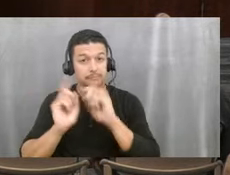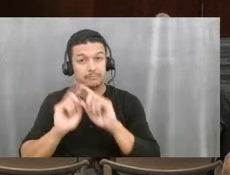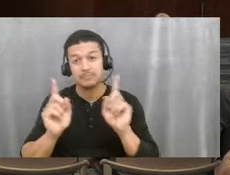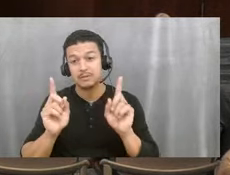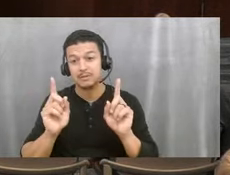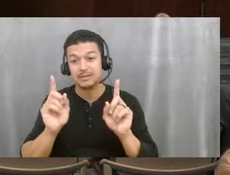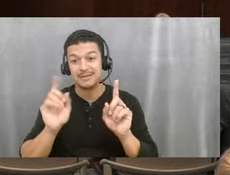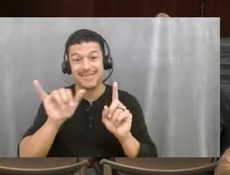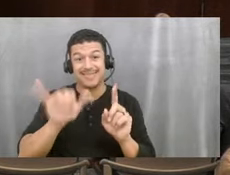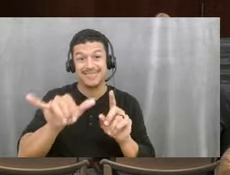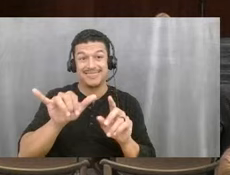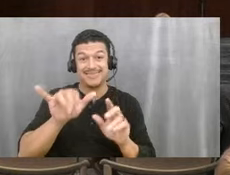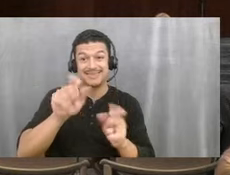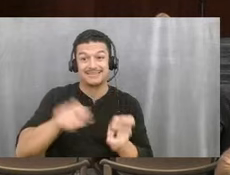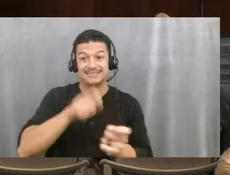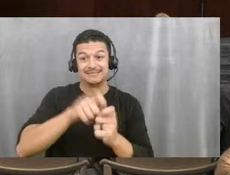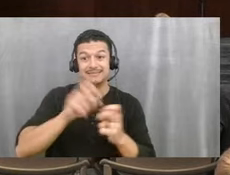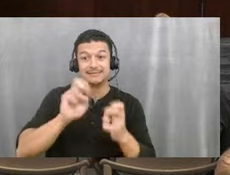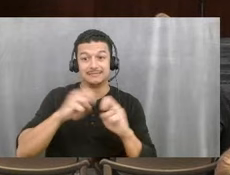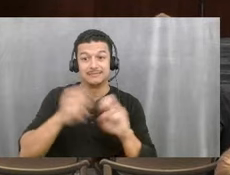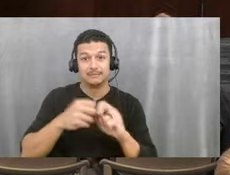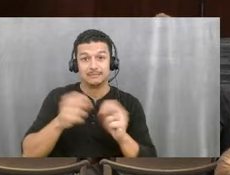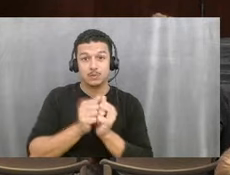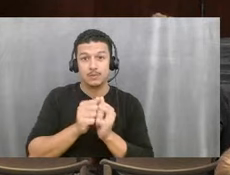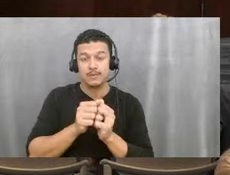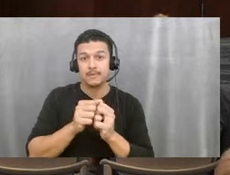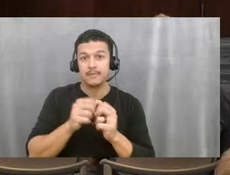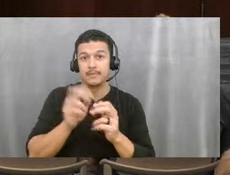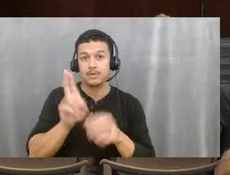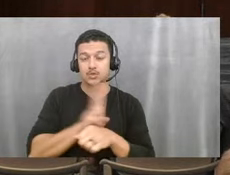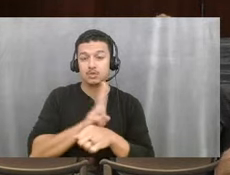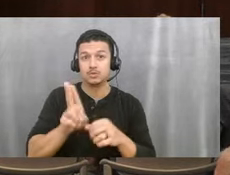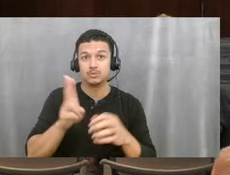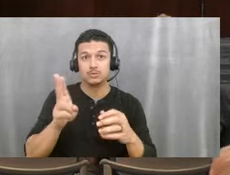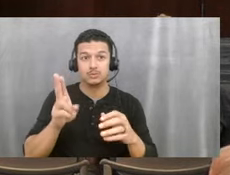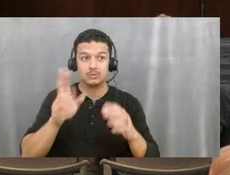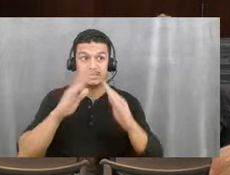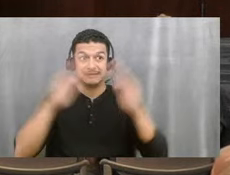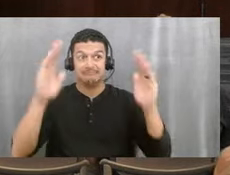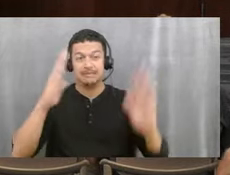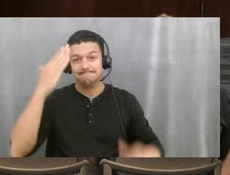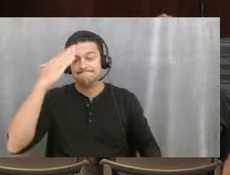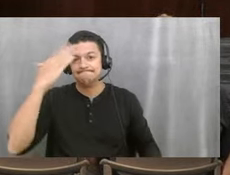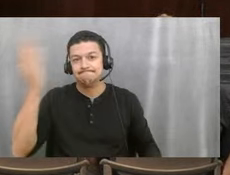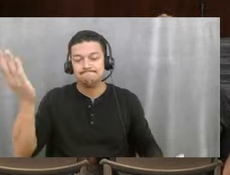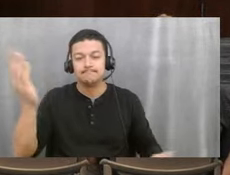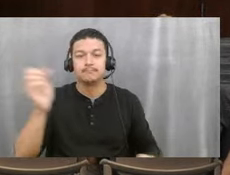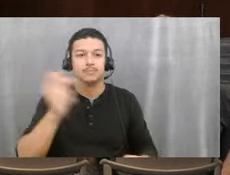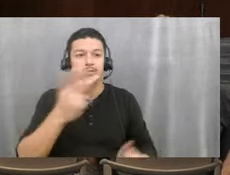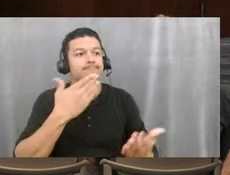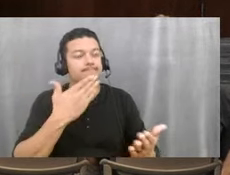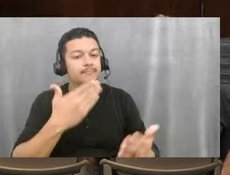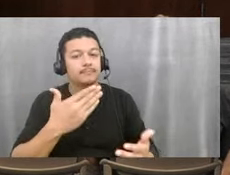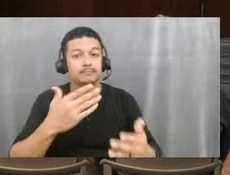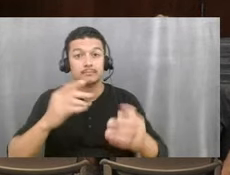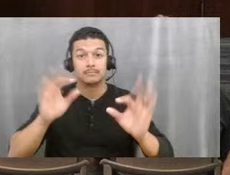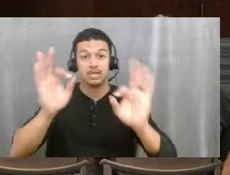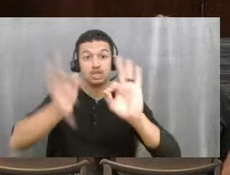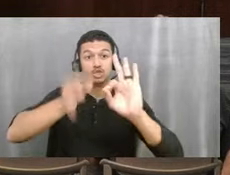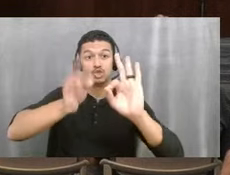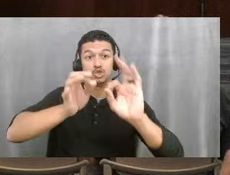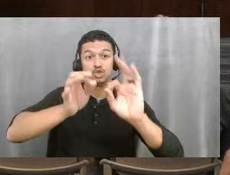particular issue with use of a facility, I'm not familiar with that. Okay. I appreciate it. Thank you. Thank you.